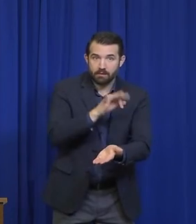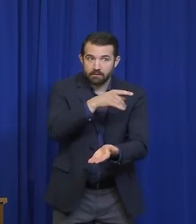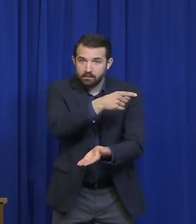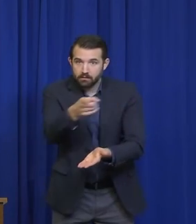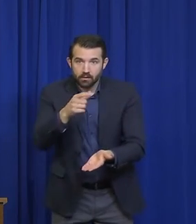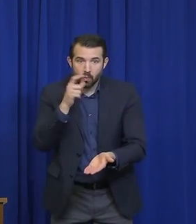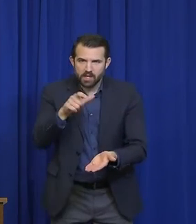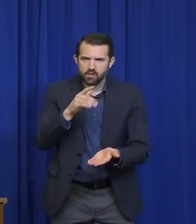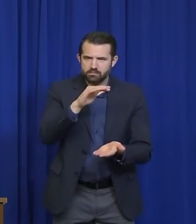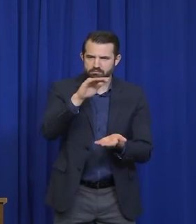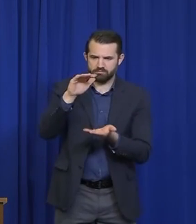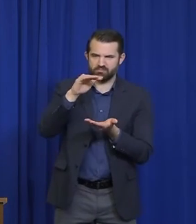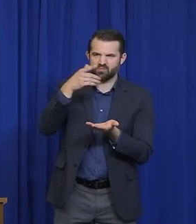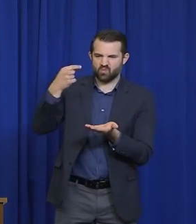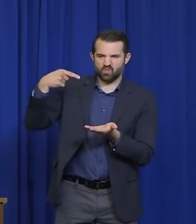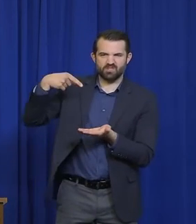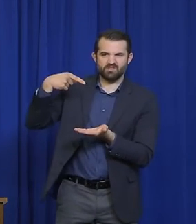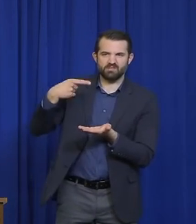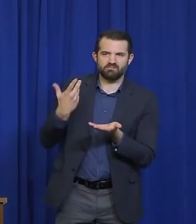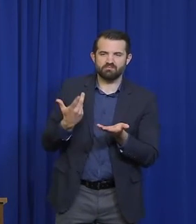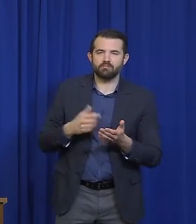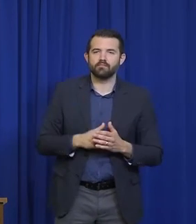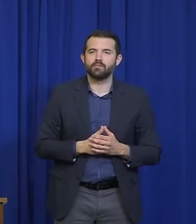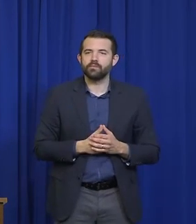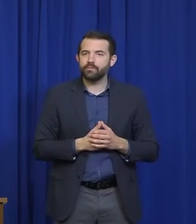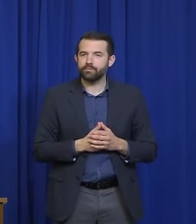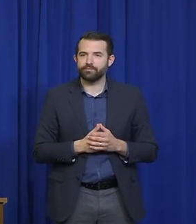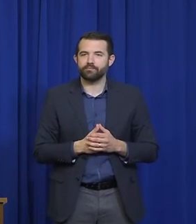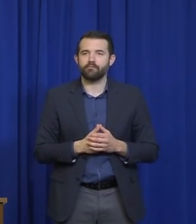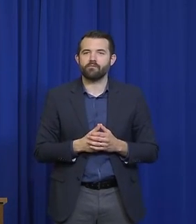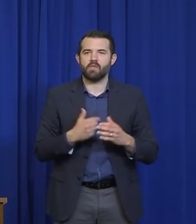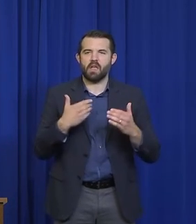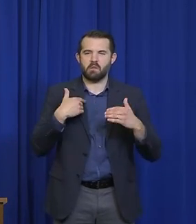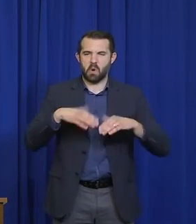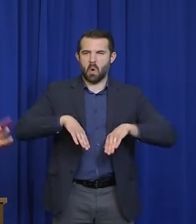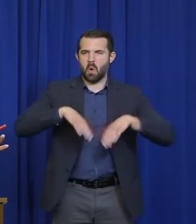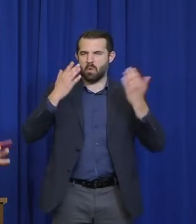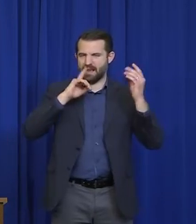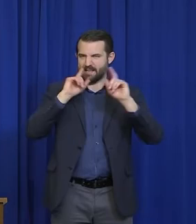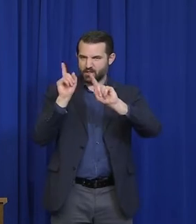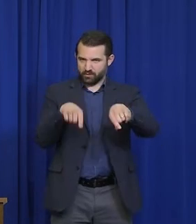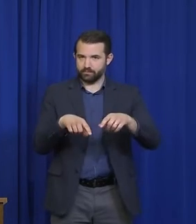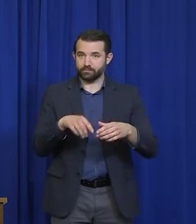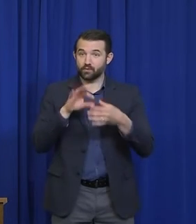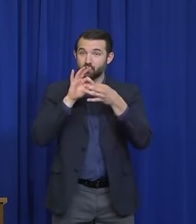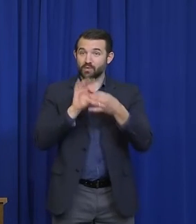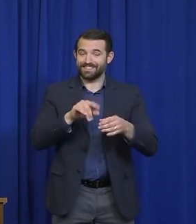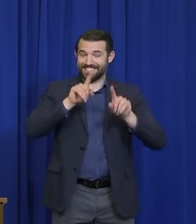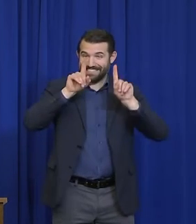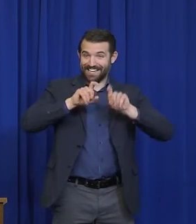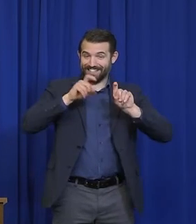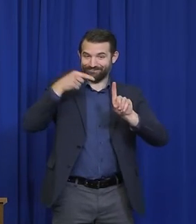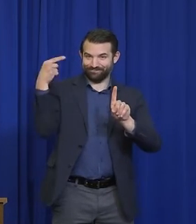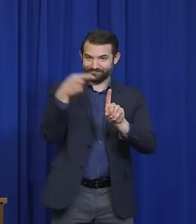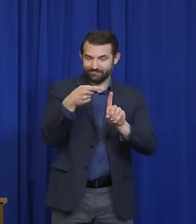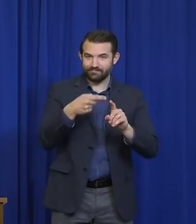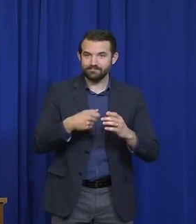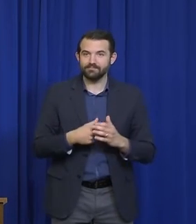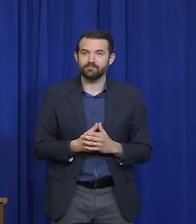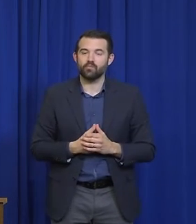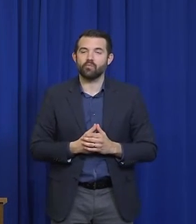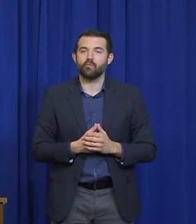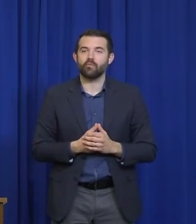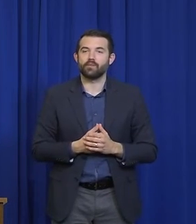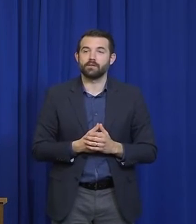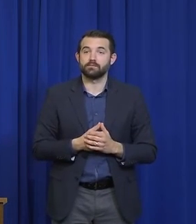one of the, we'll start with testing, because the testing question links the first part and the last part of your question. And you're right,